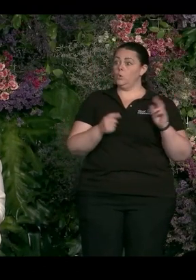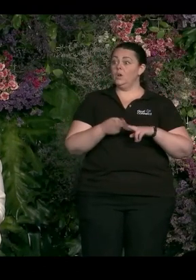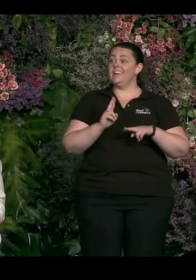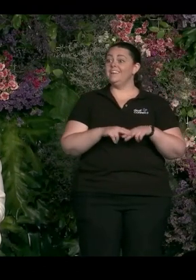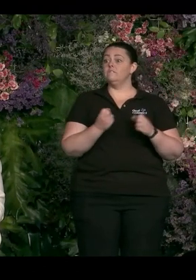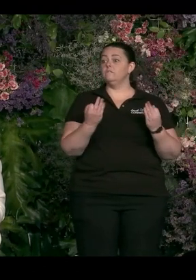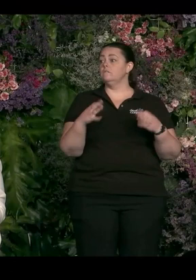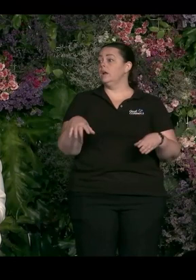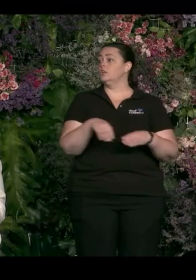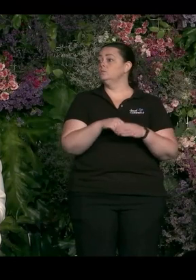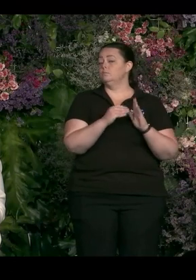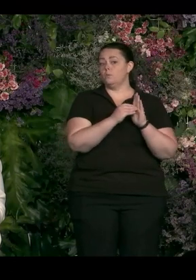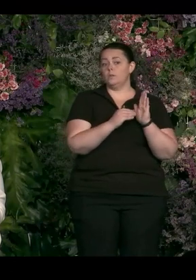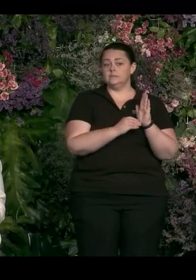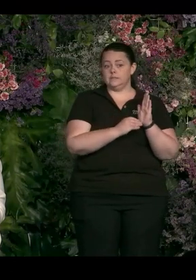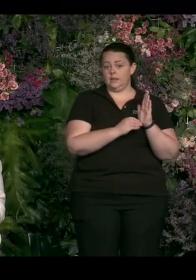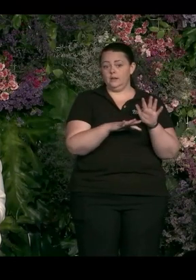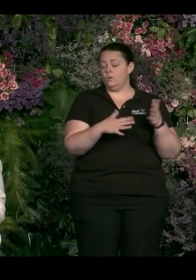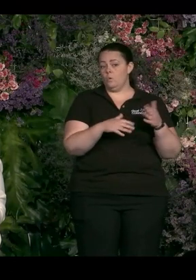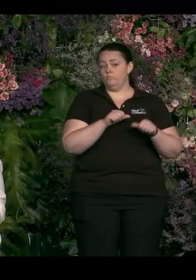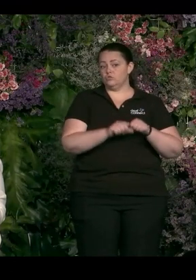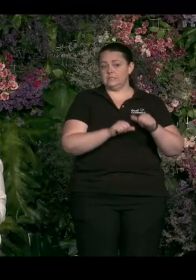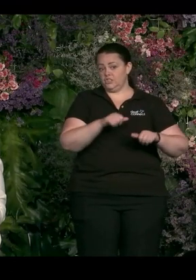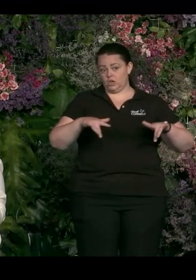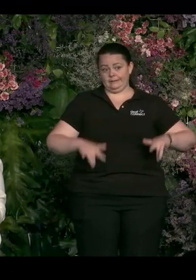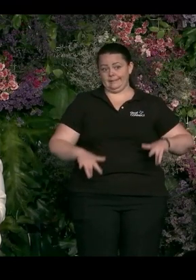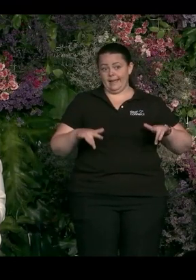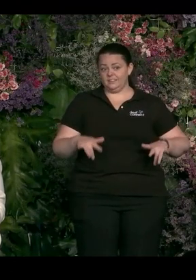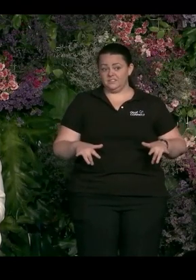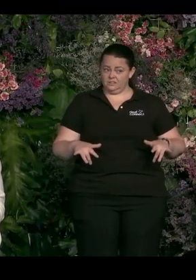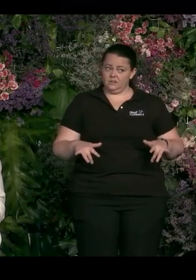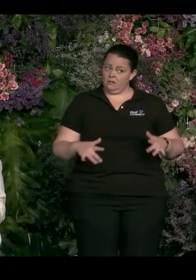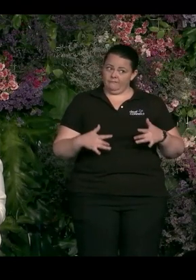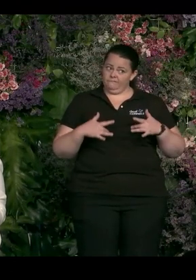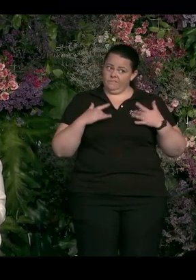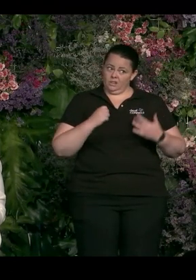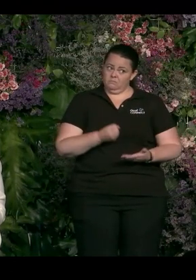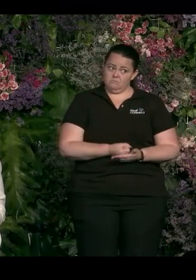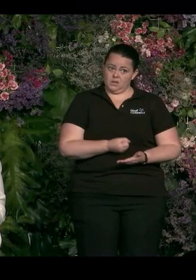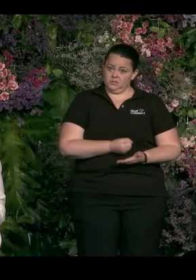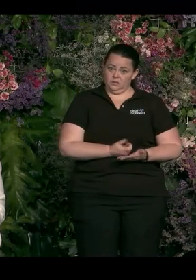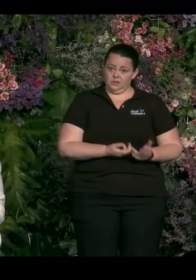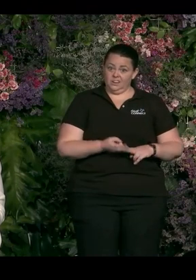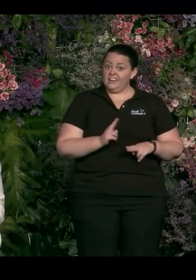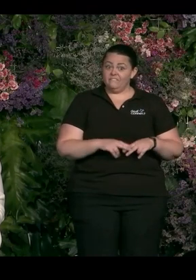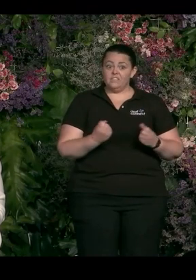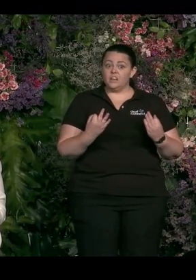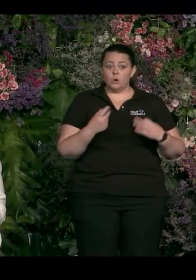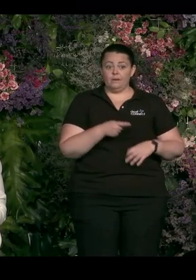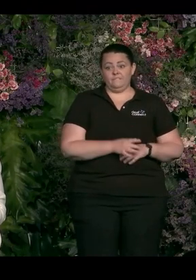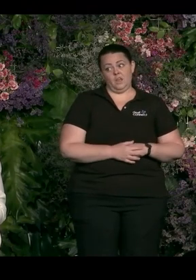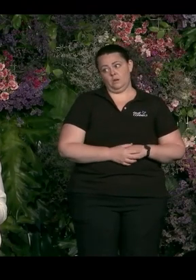policies or procedures, which are, in my view, pretty base, what organisation are you working for?